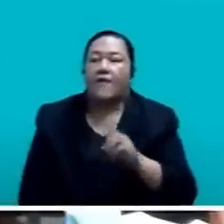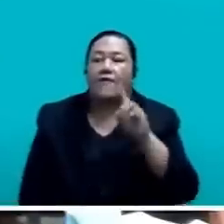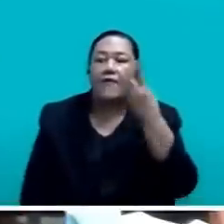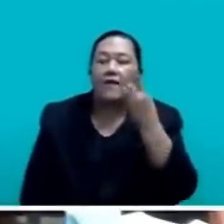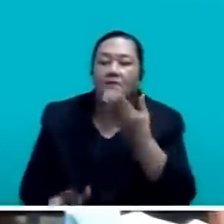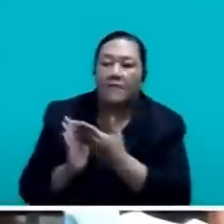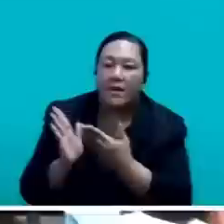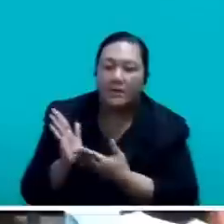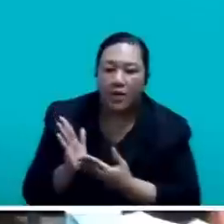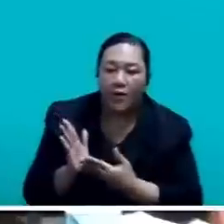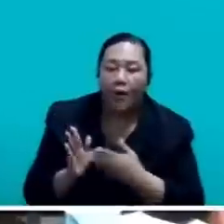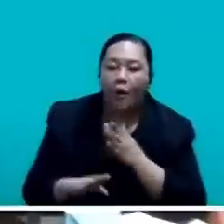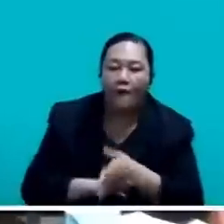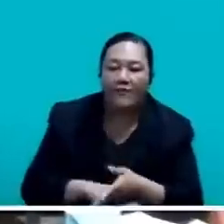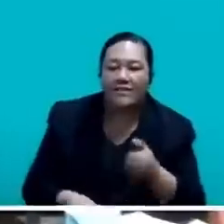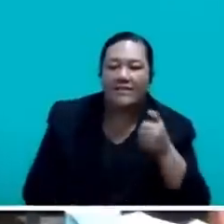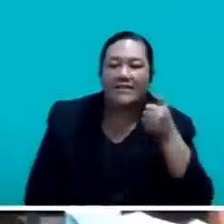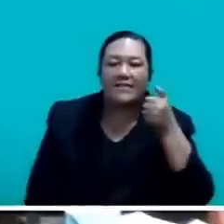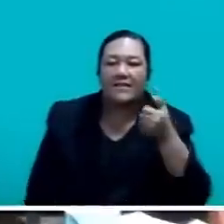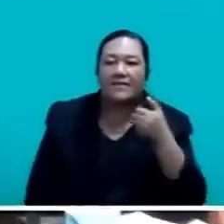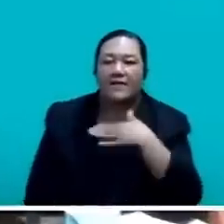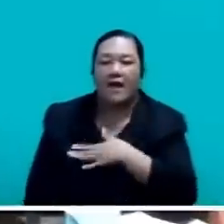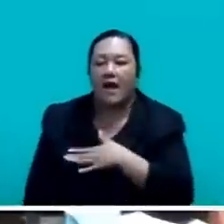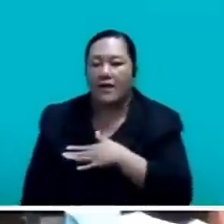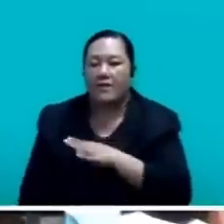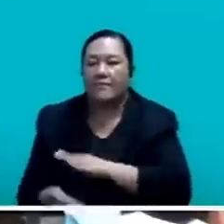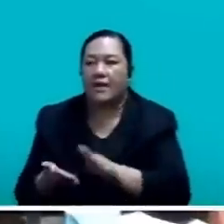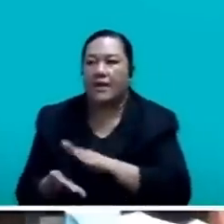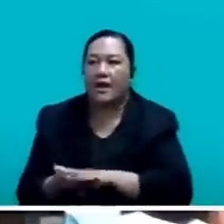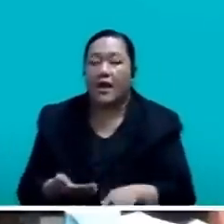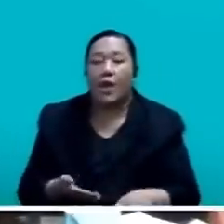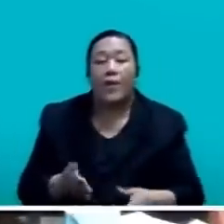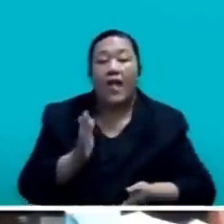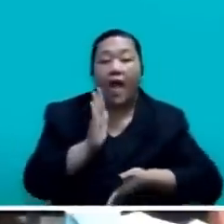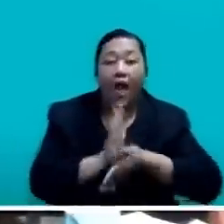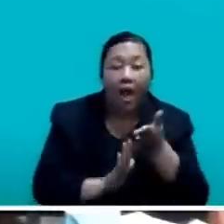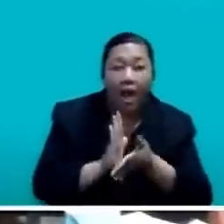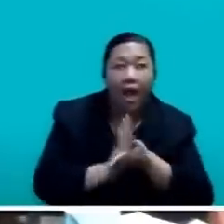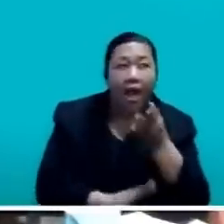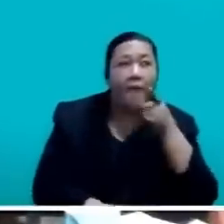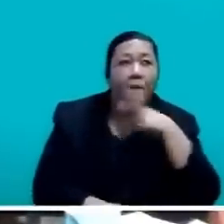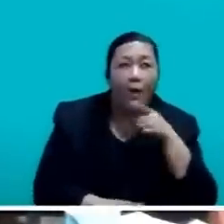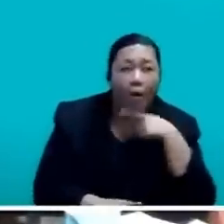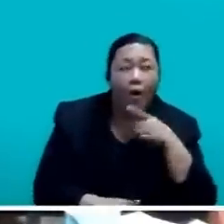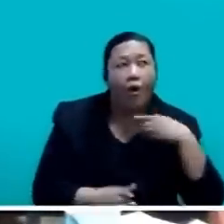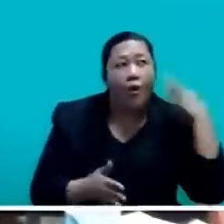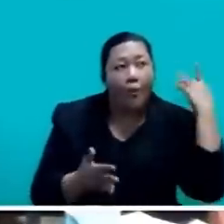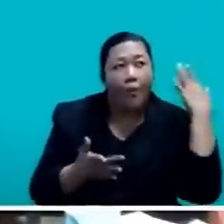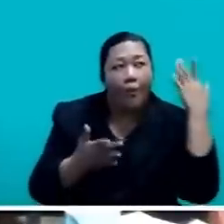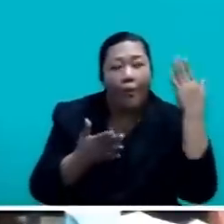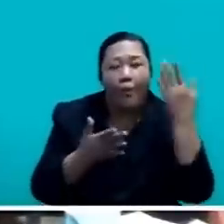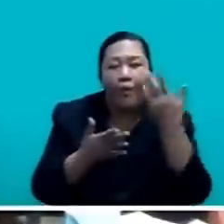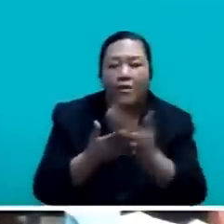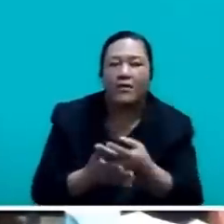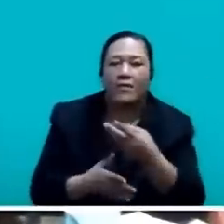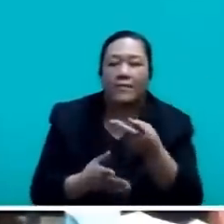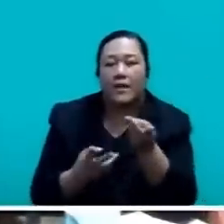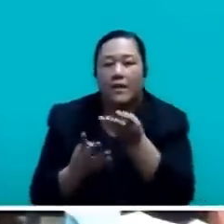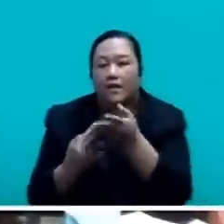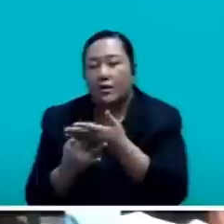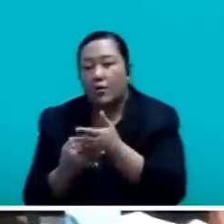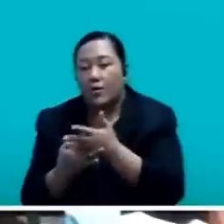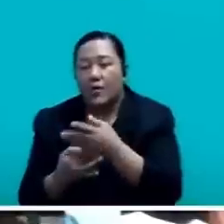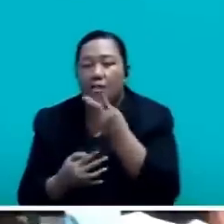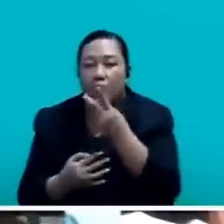When they have lived on high borrowing and high deficits in all these years between 2007 and